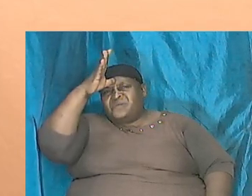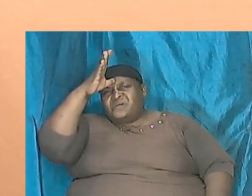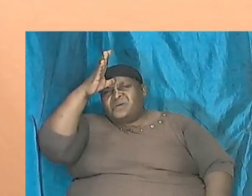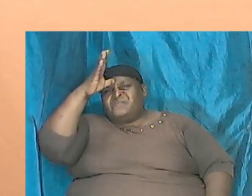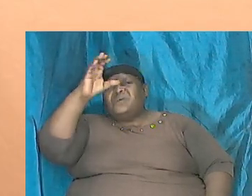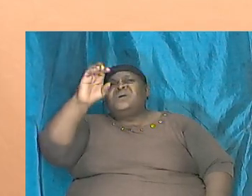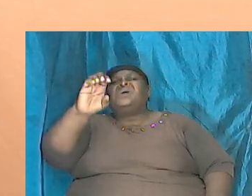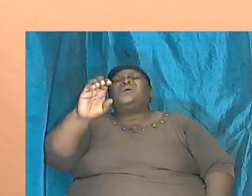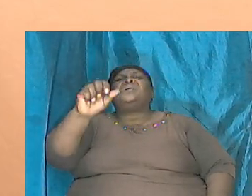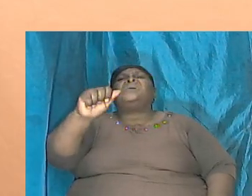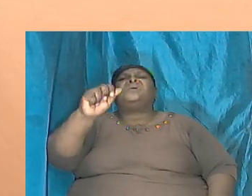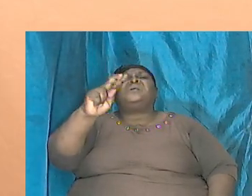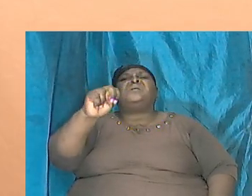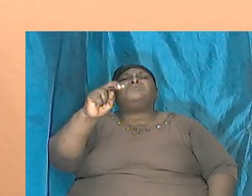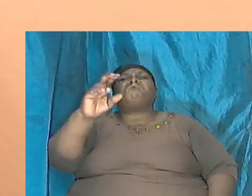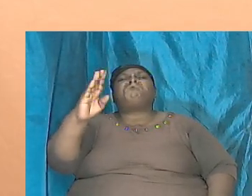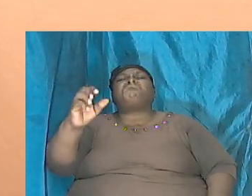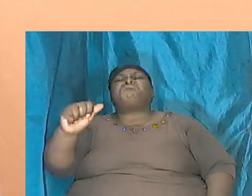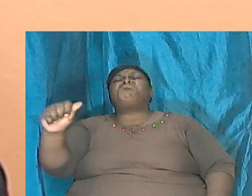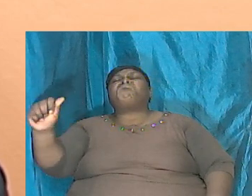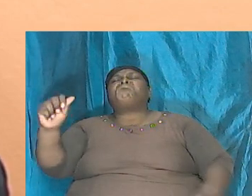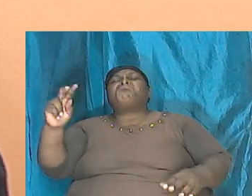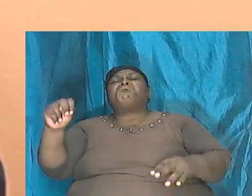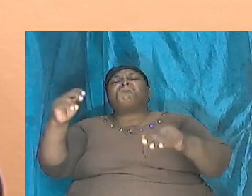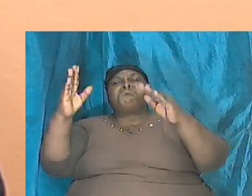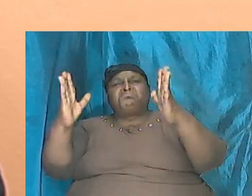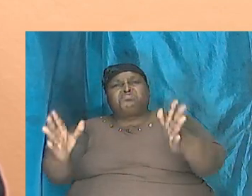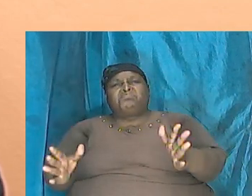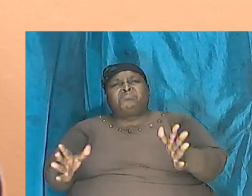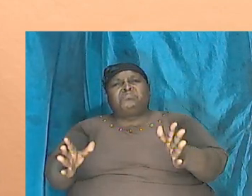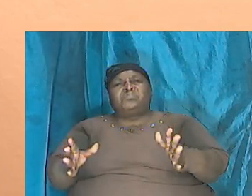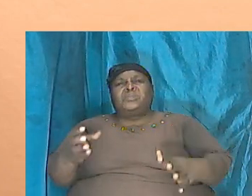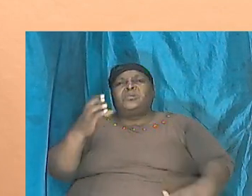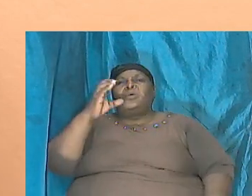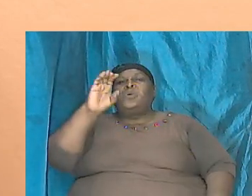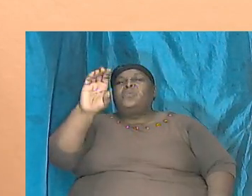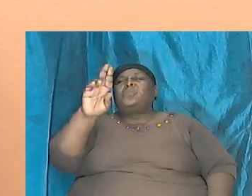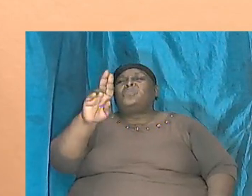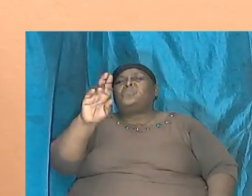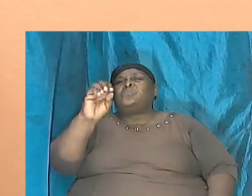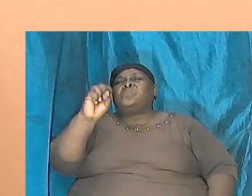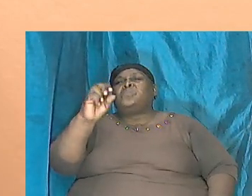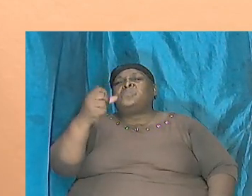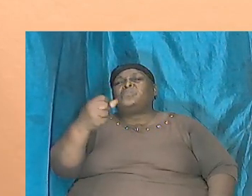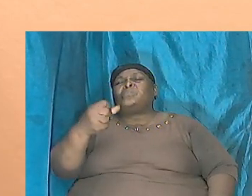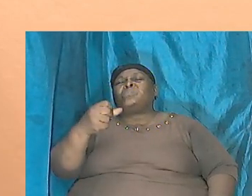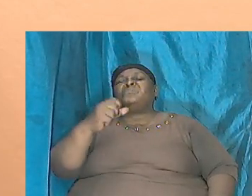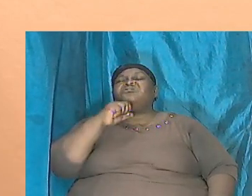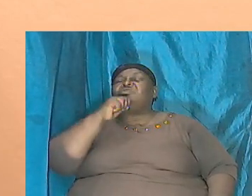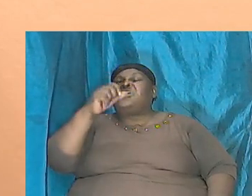were cursed Cush was not cursed Canaan was